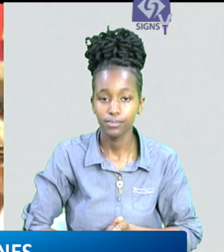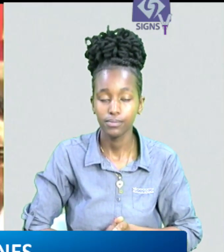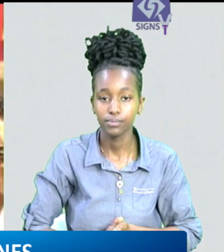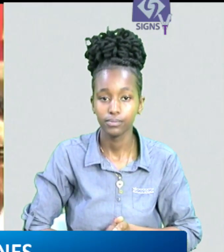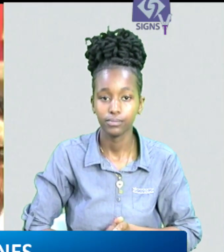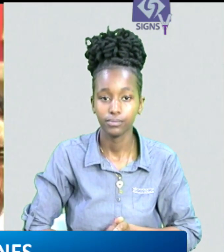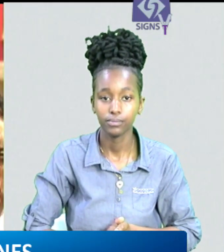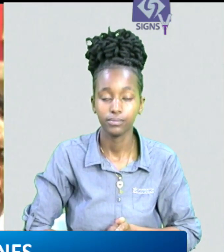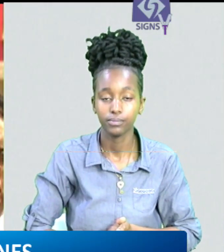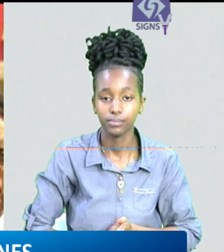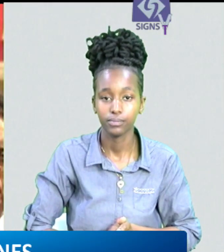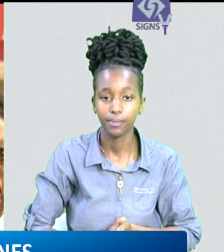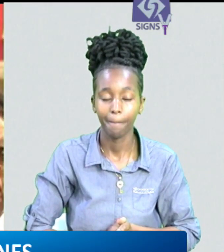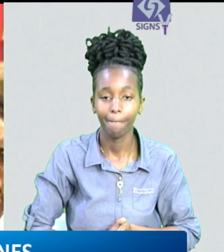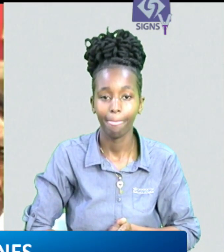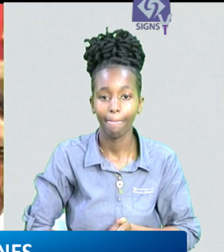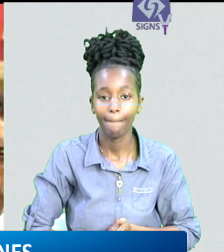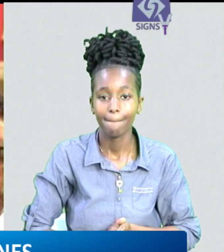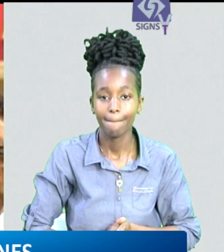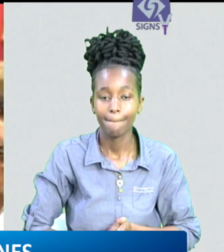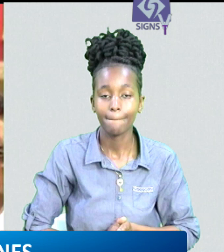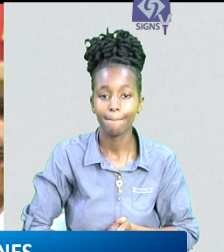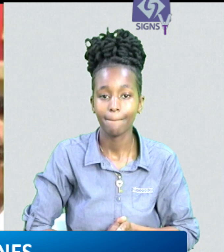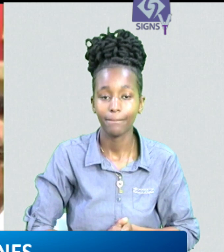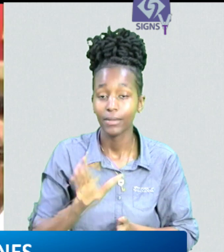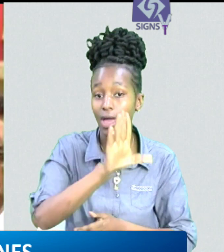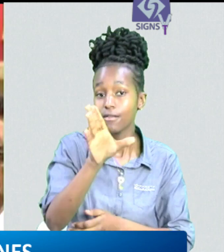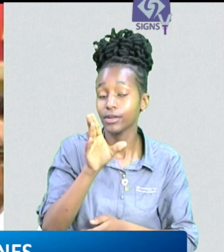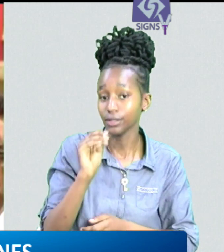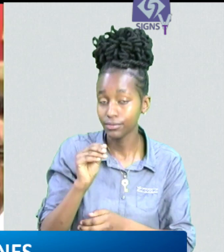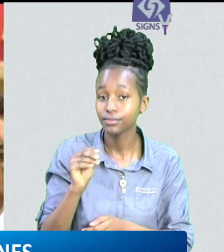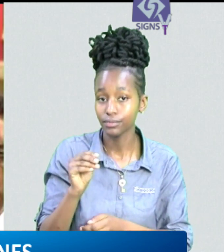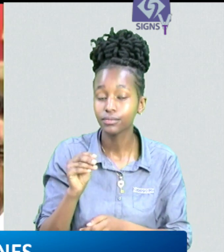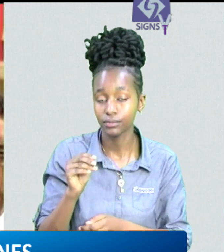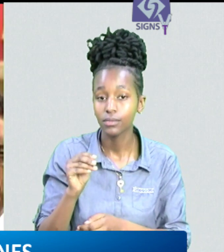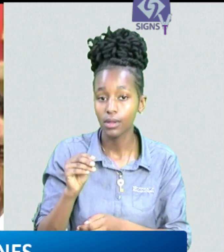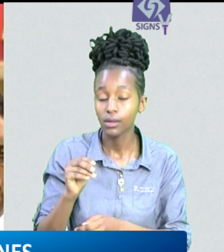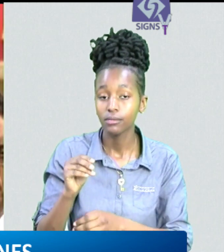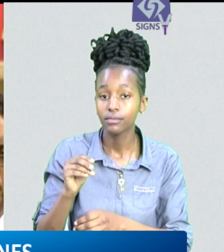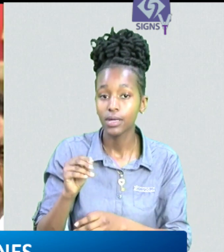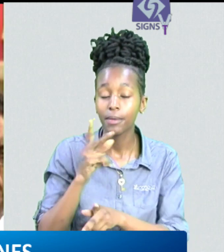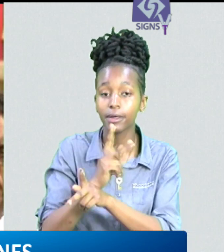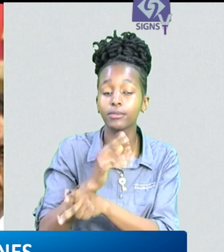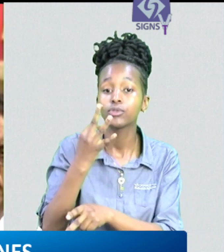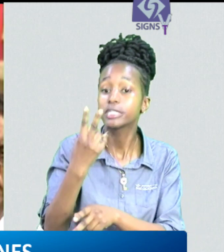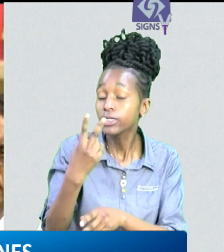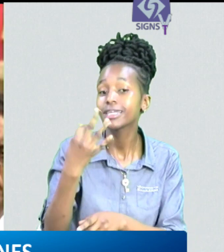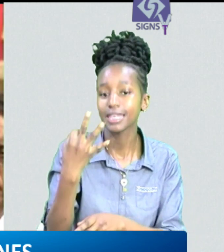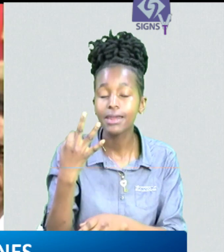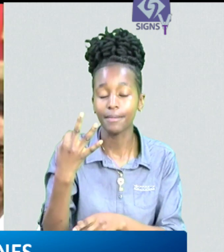to act in unionism and deliver our aspirations go forth in the firm